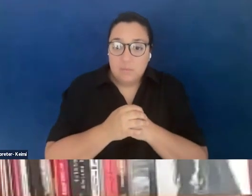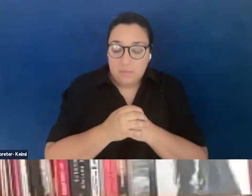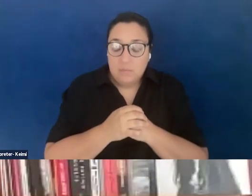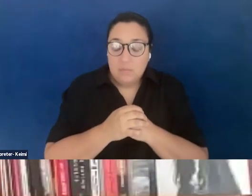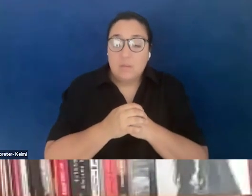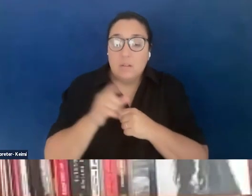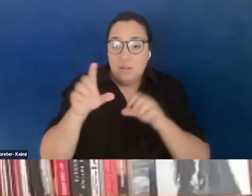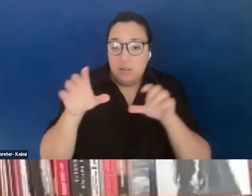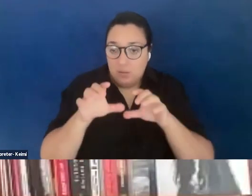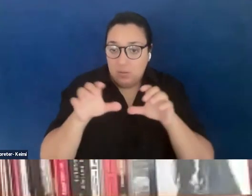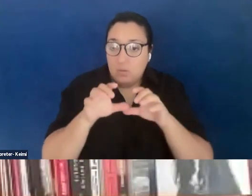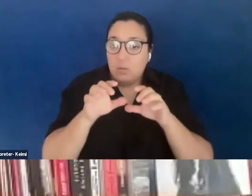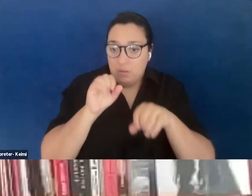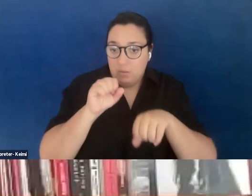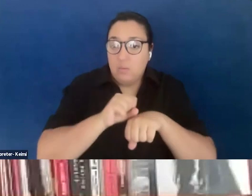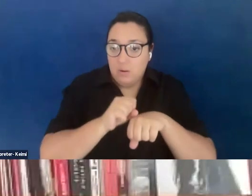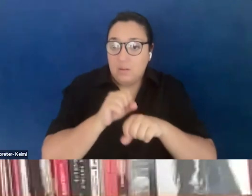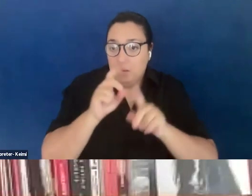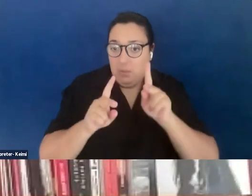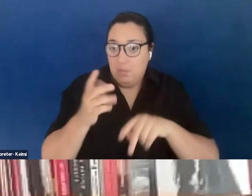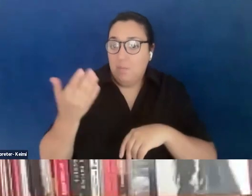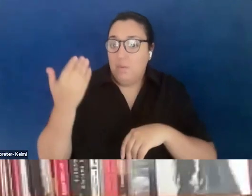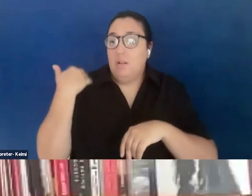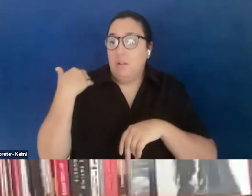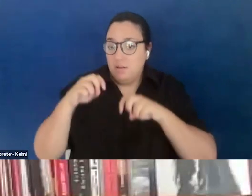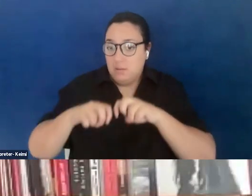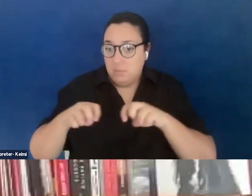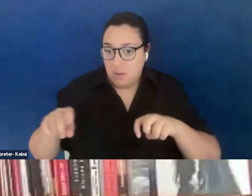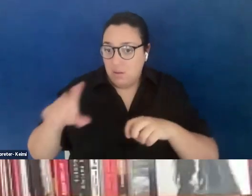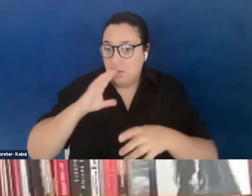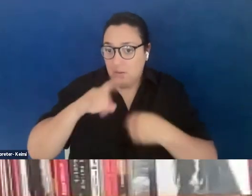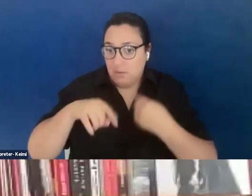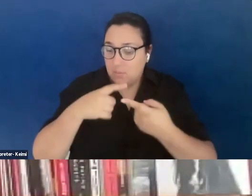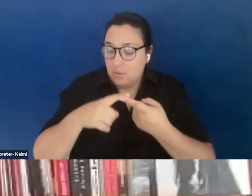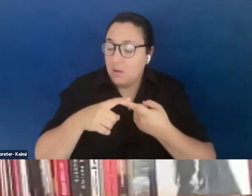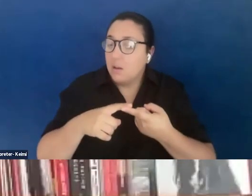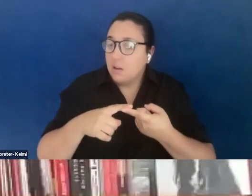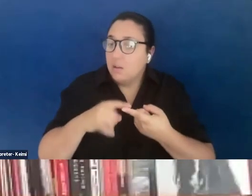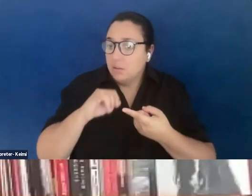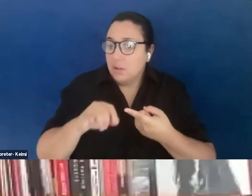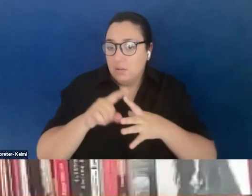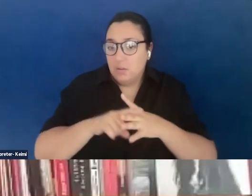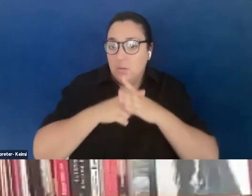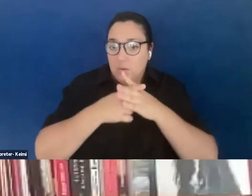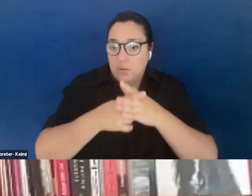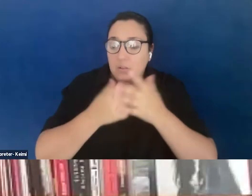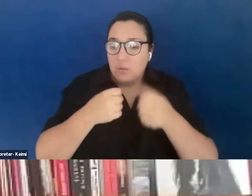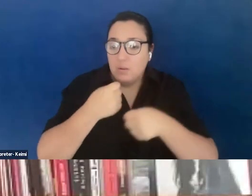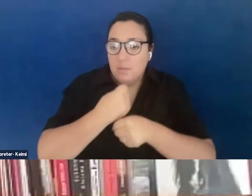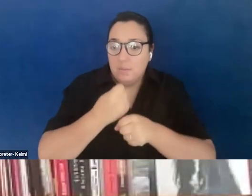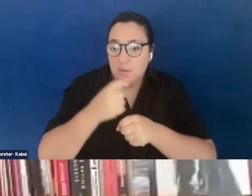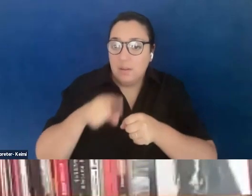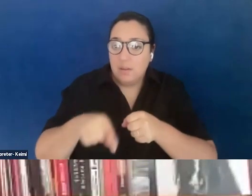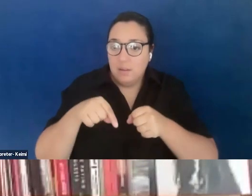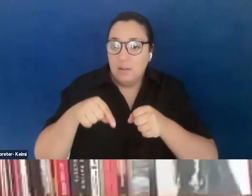the last panel were talking about, right? So yeah, it's our origins to try to create these formations to